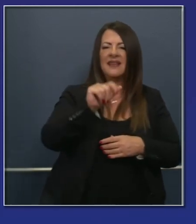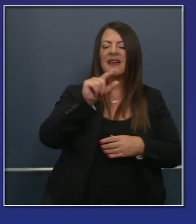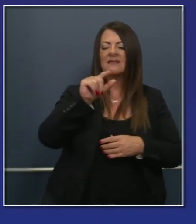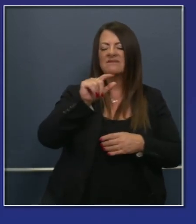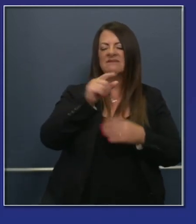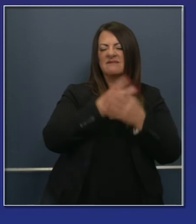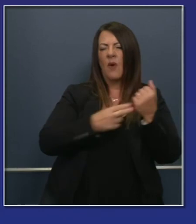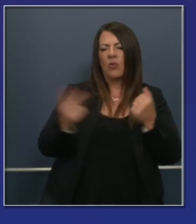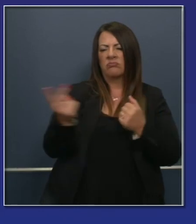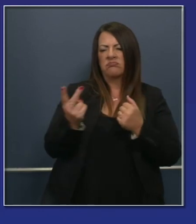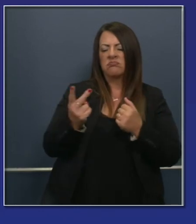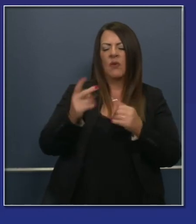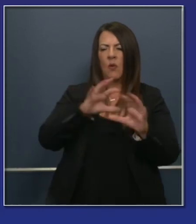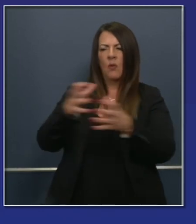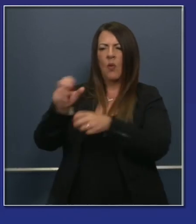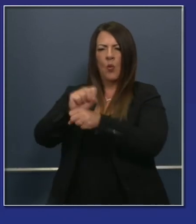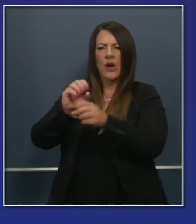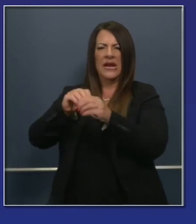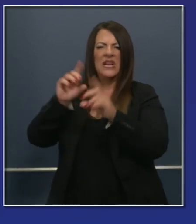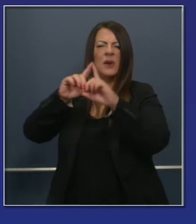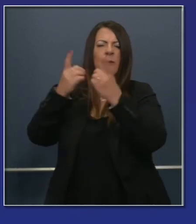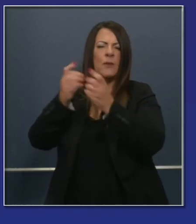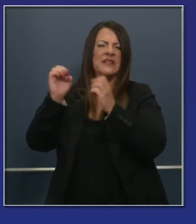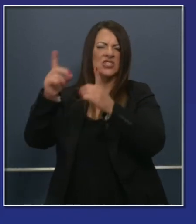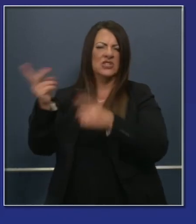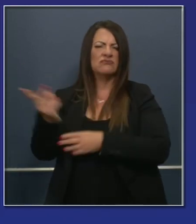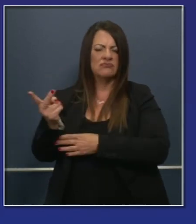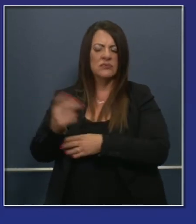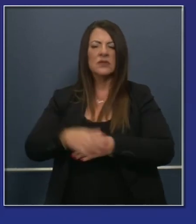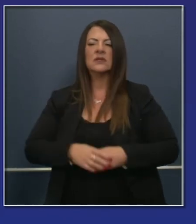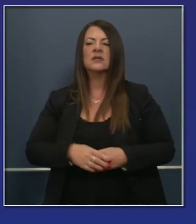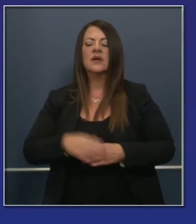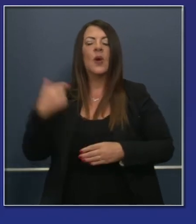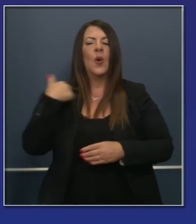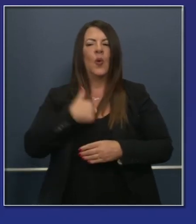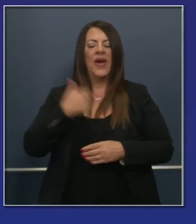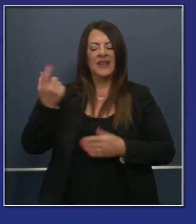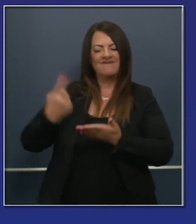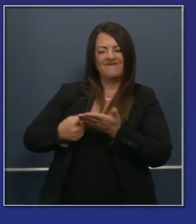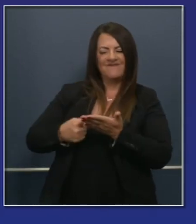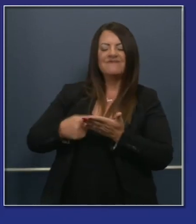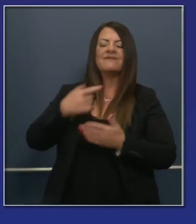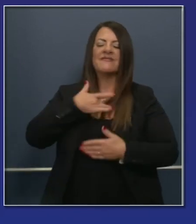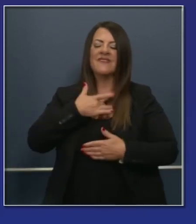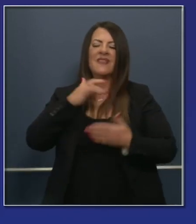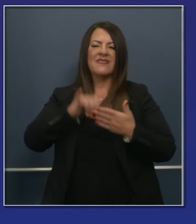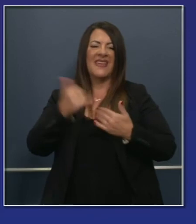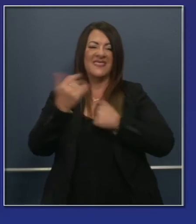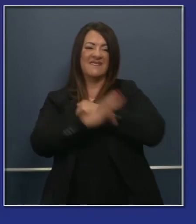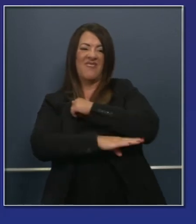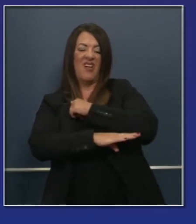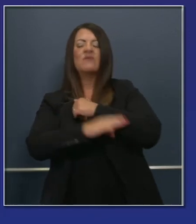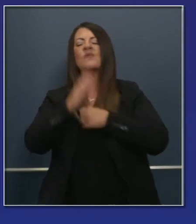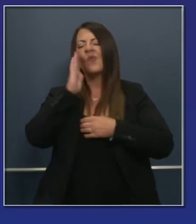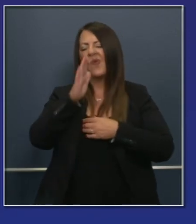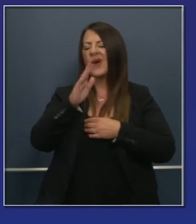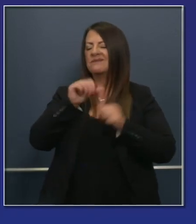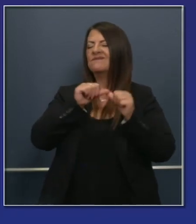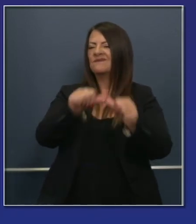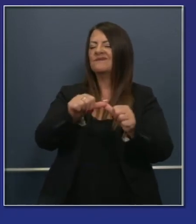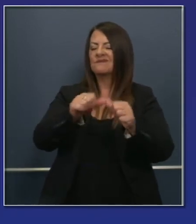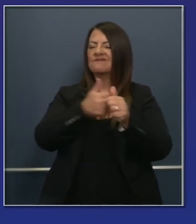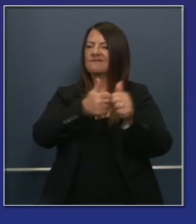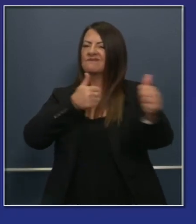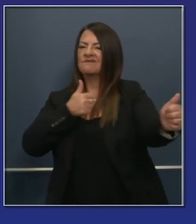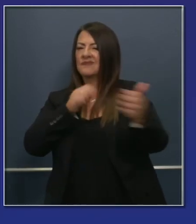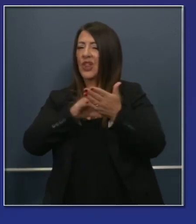terms of our conviction that we believe that distance learning was likely to happen based upon community spread of COVID-19 and the background